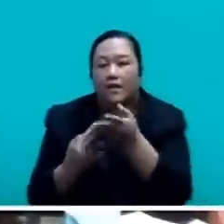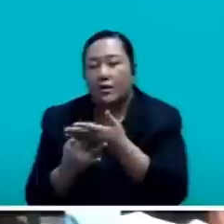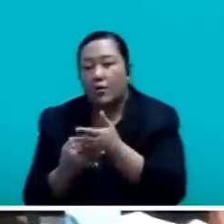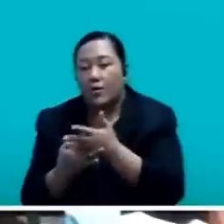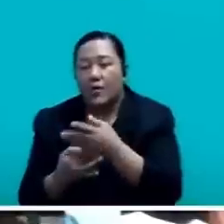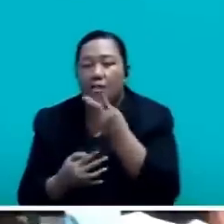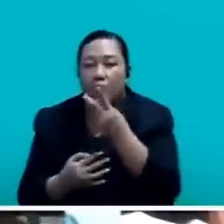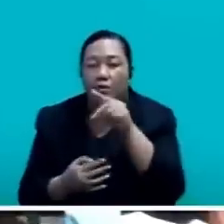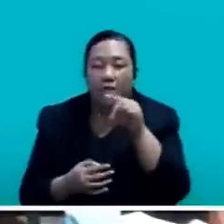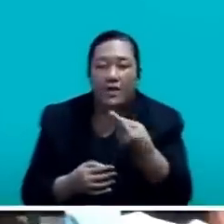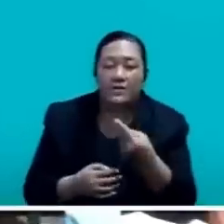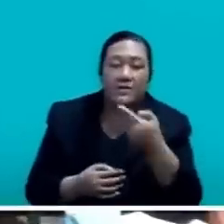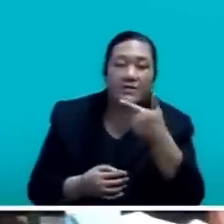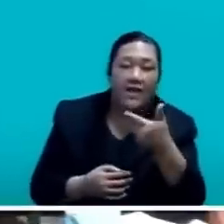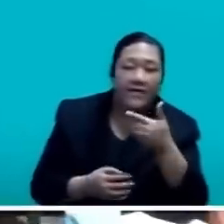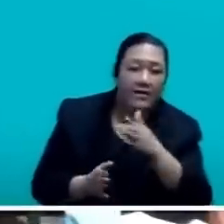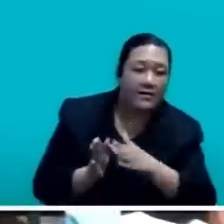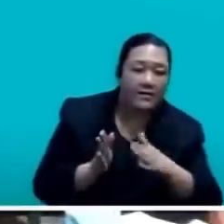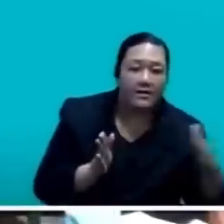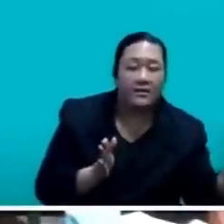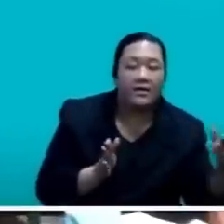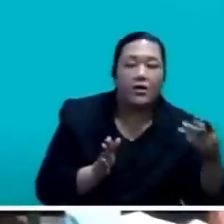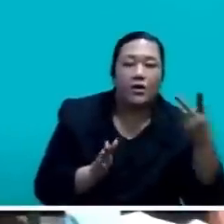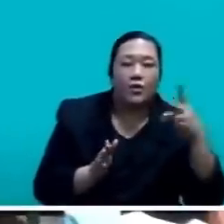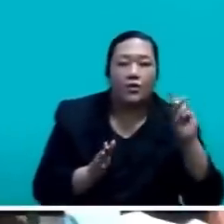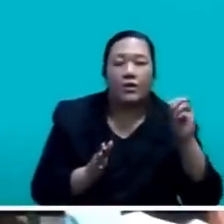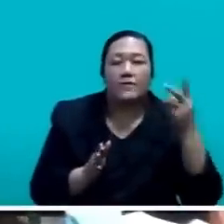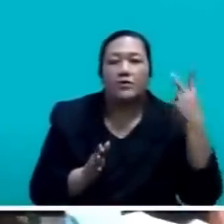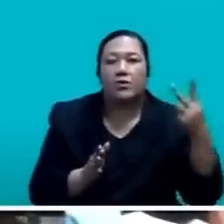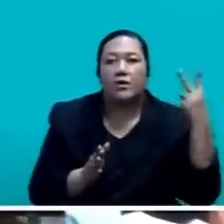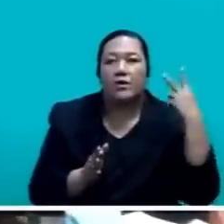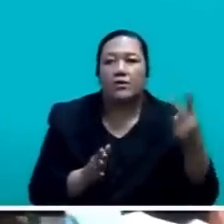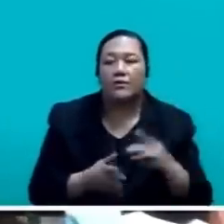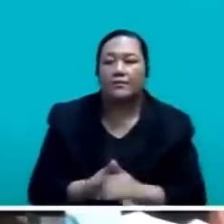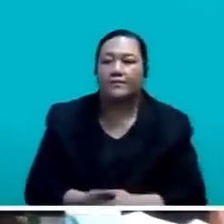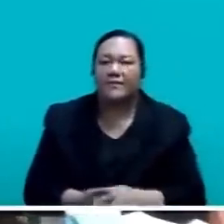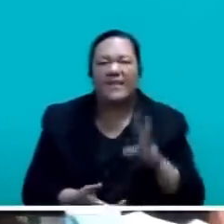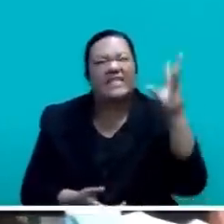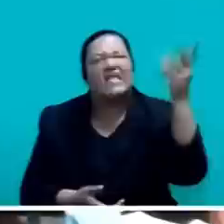2022. Someone said on social media,